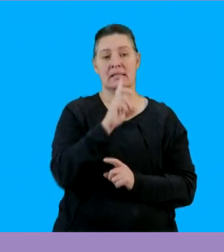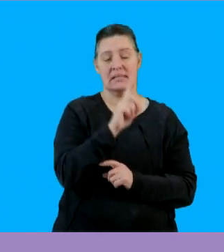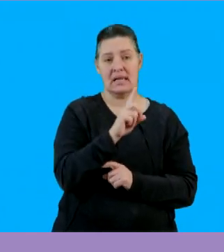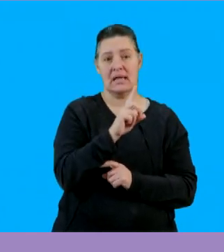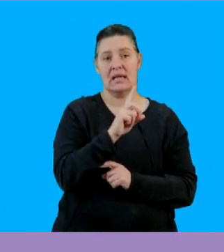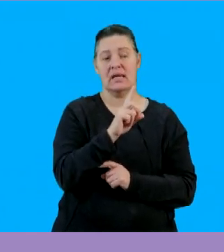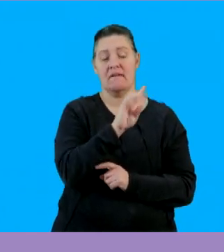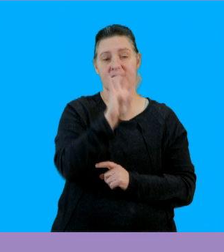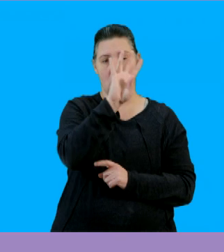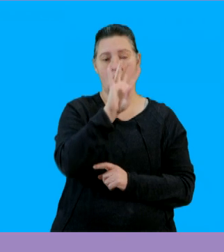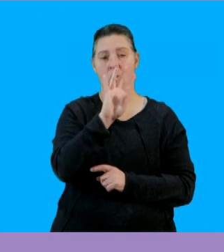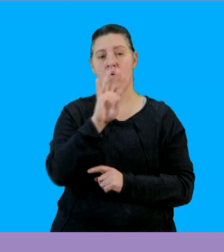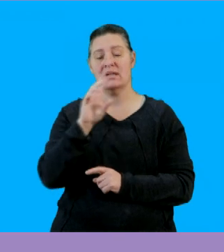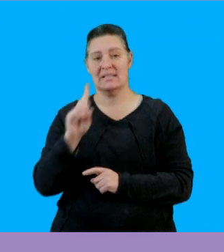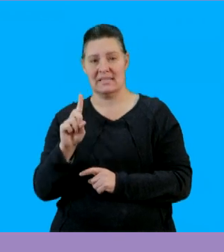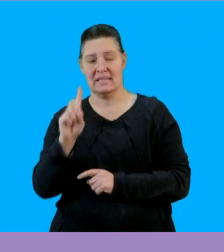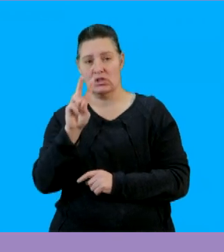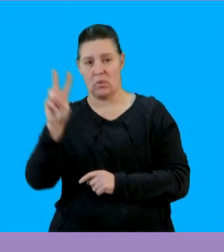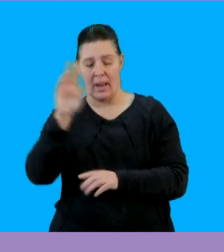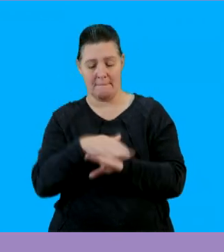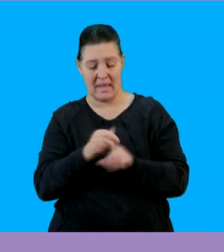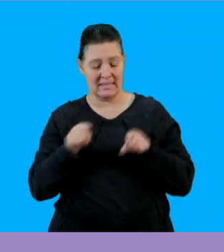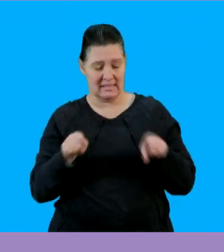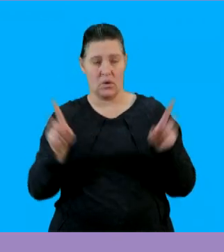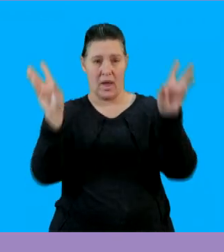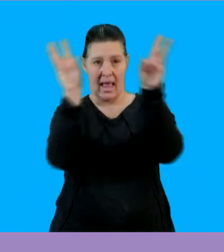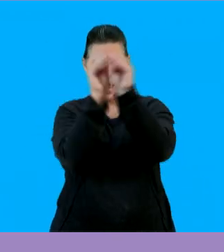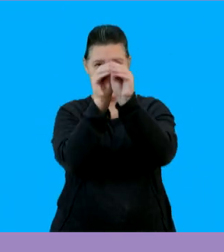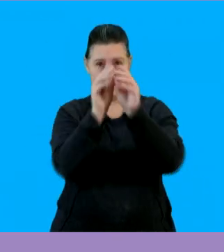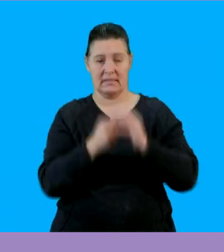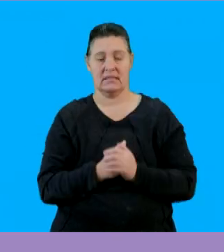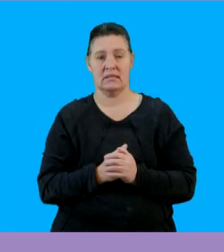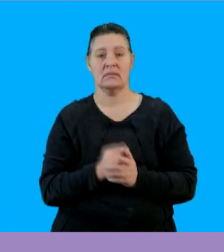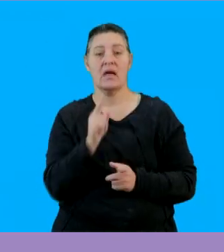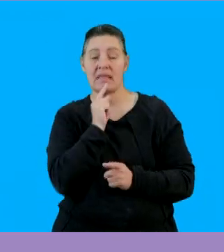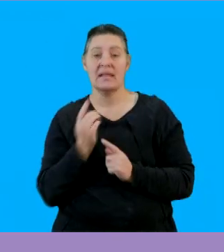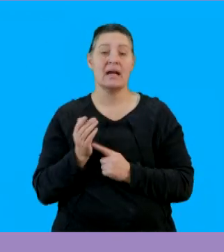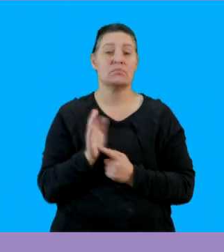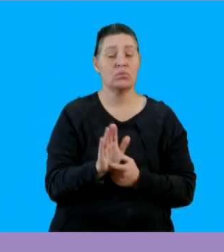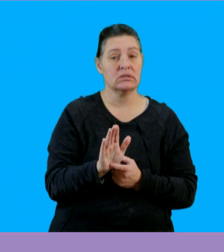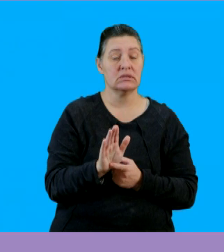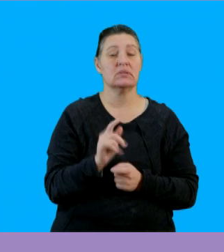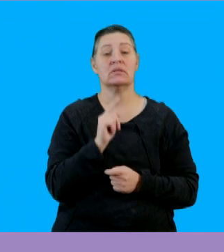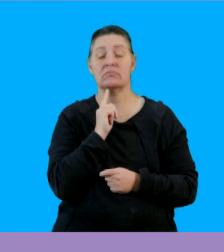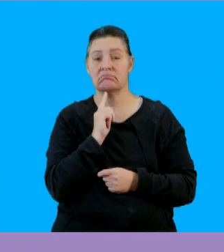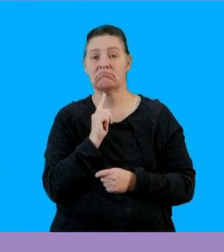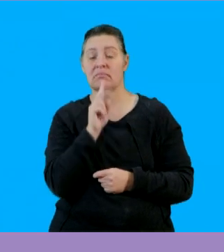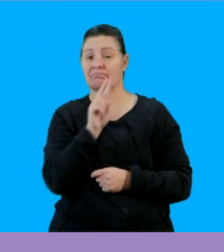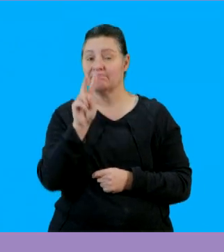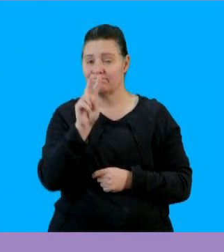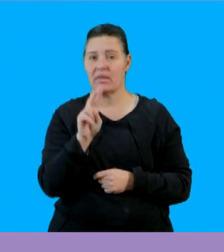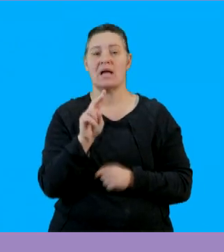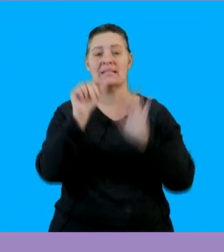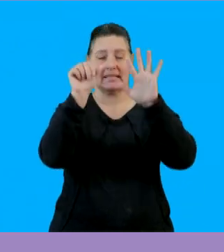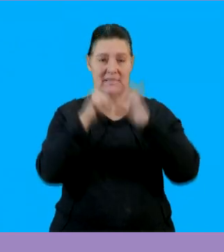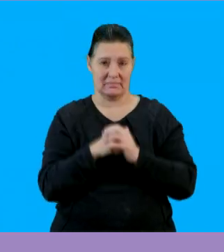multiplied by d squared remember same base we add the exponents so that exponent there is going to